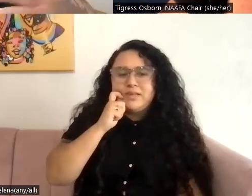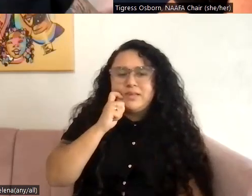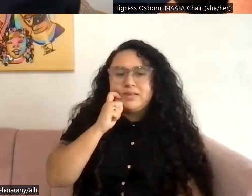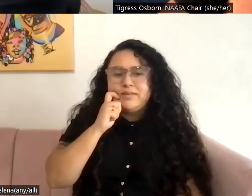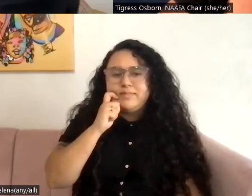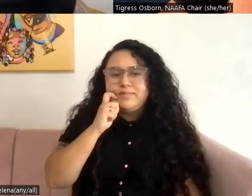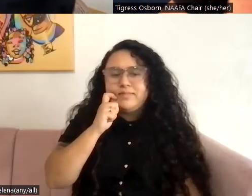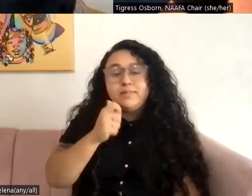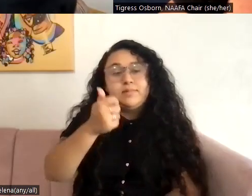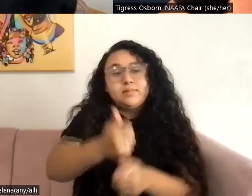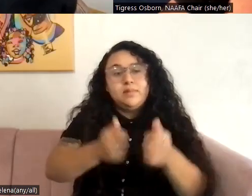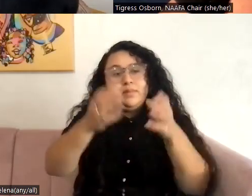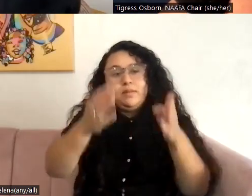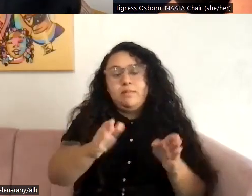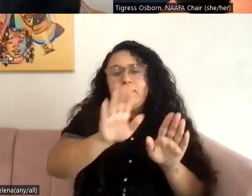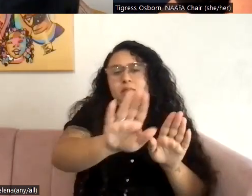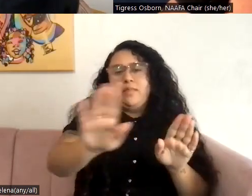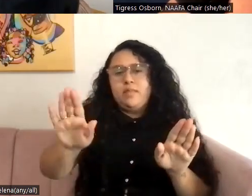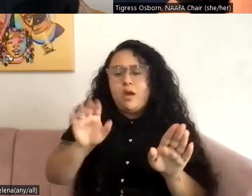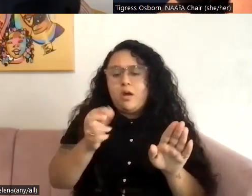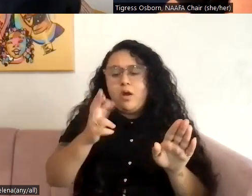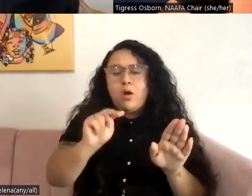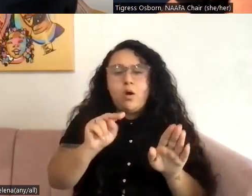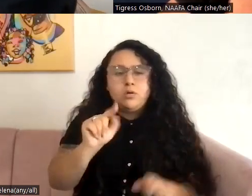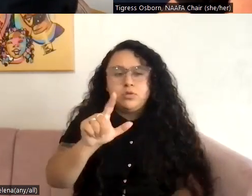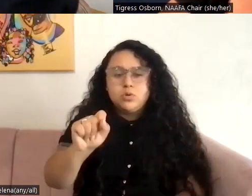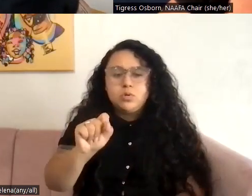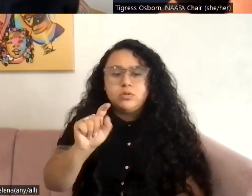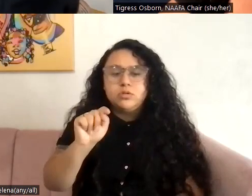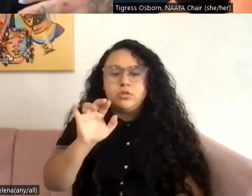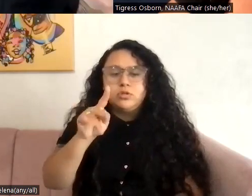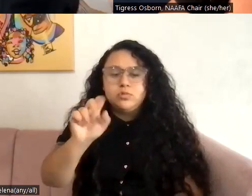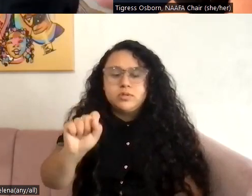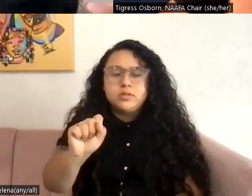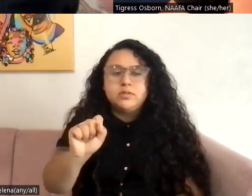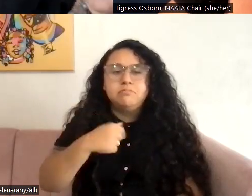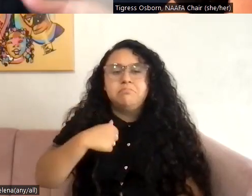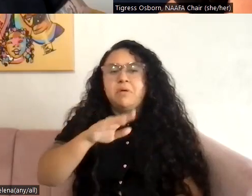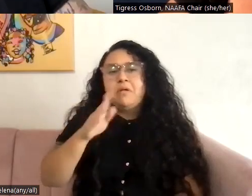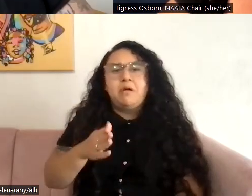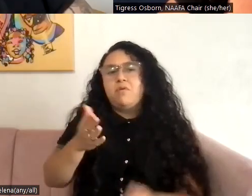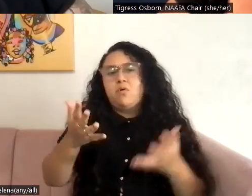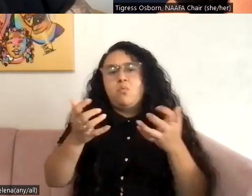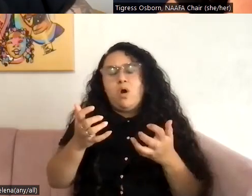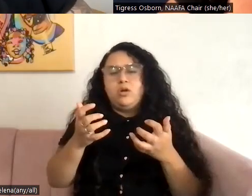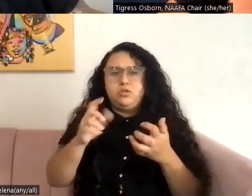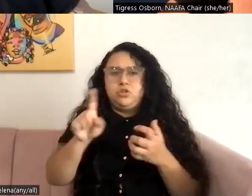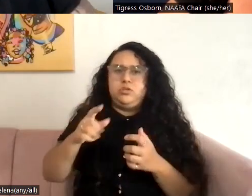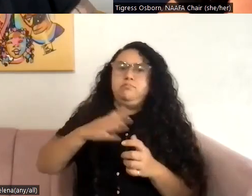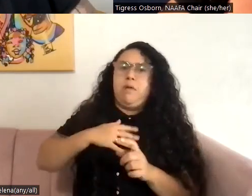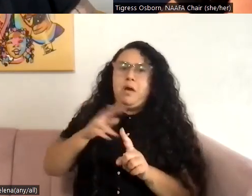and every single person is going to have their own tools and tricks. And so I never wanted it to just be from my perspective.